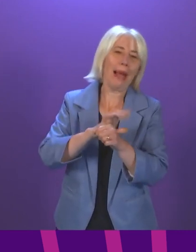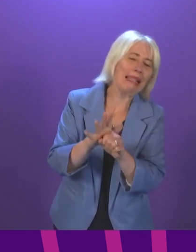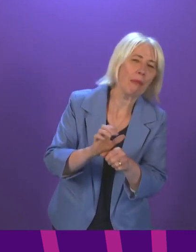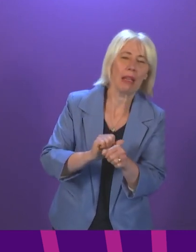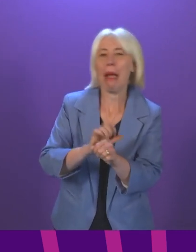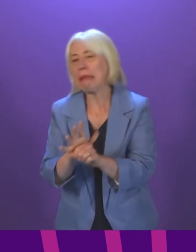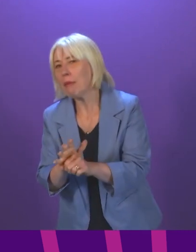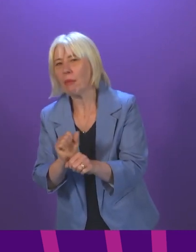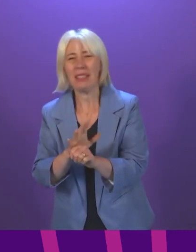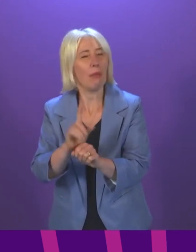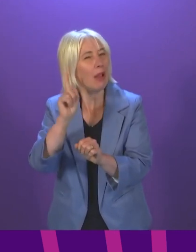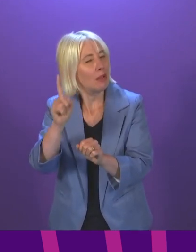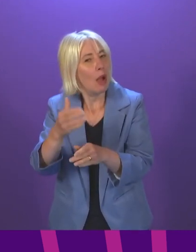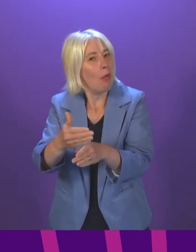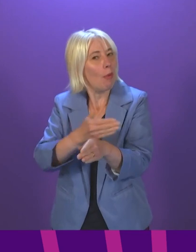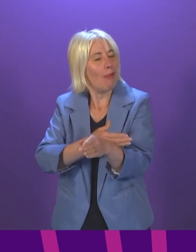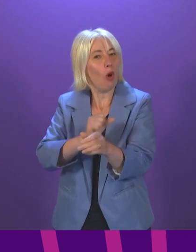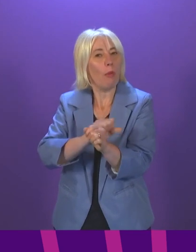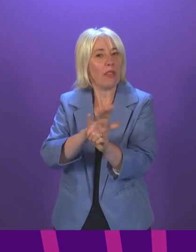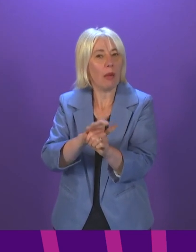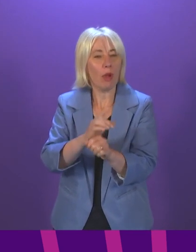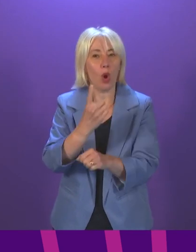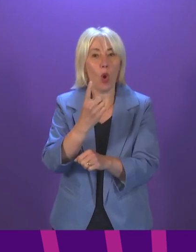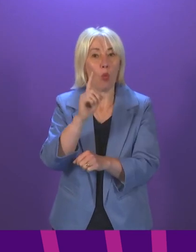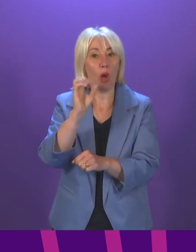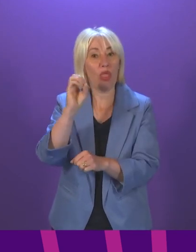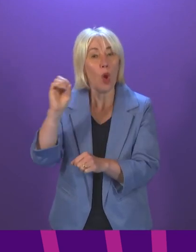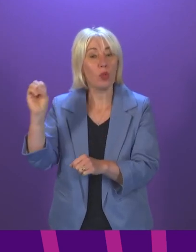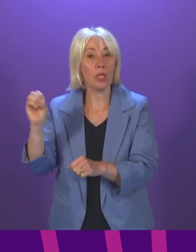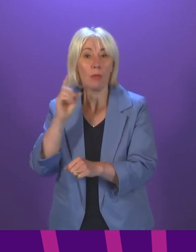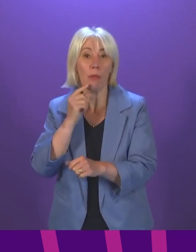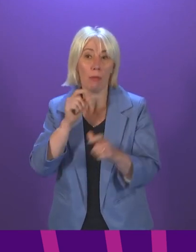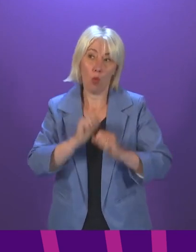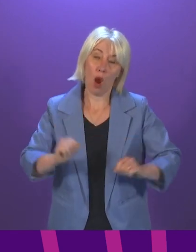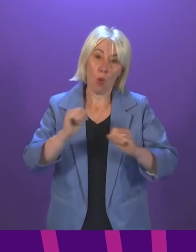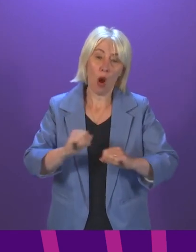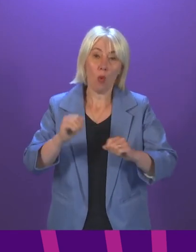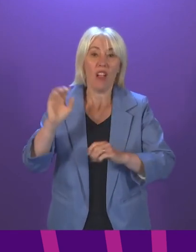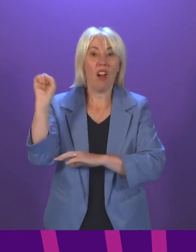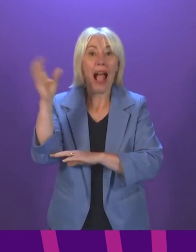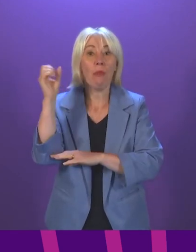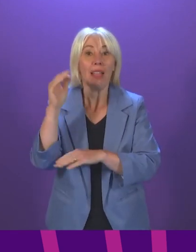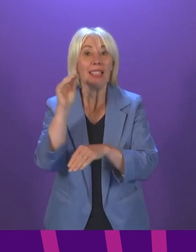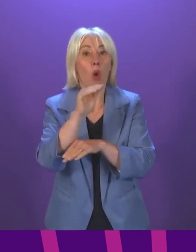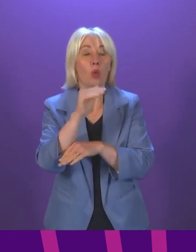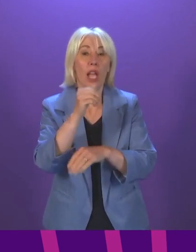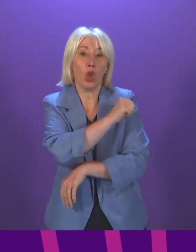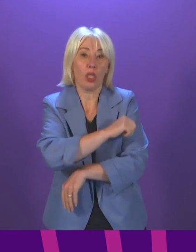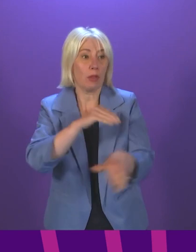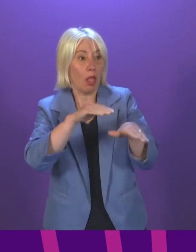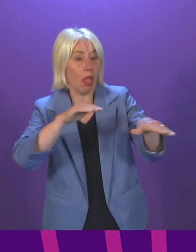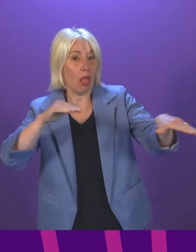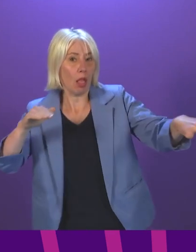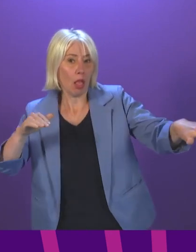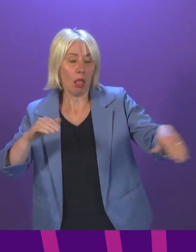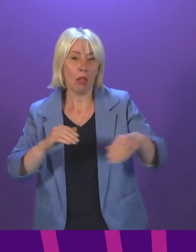pandemic. Almost a thousand cases where ambulance waited over two hours outside a hospital to transfer patients. Over 15